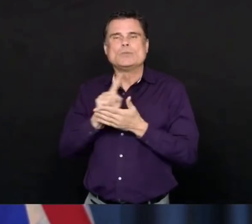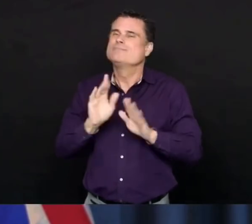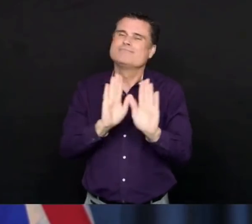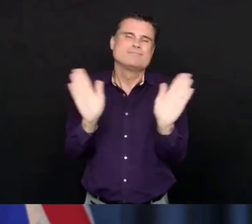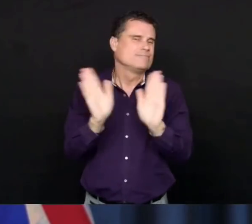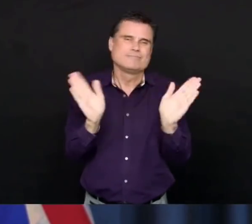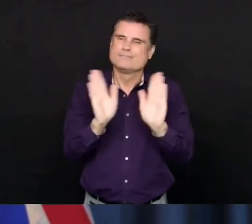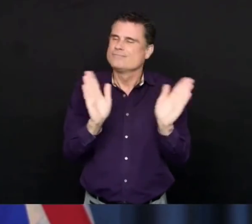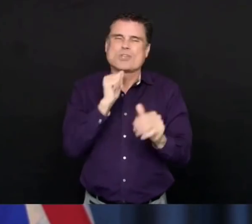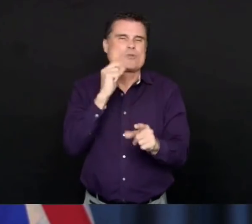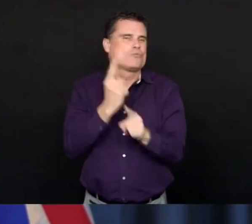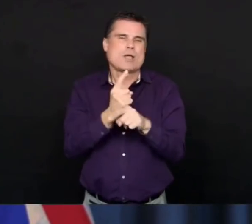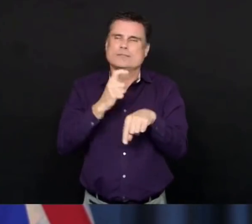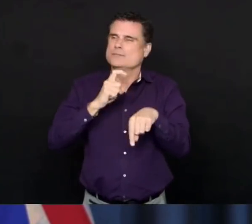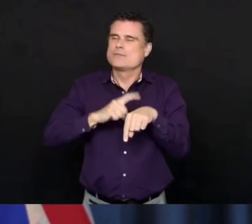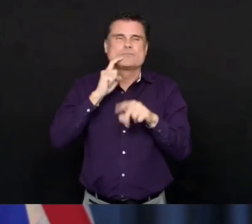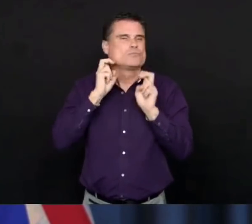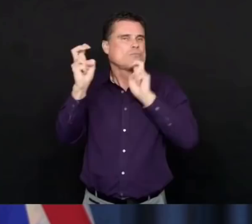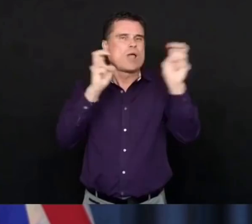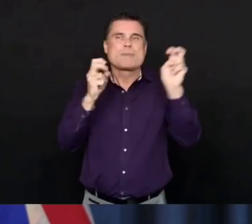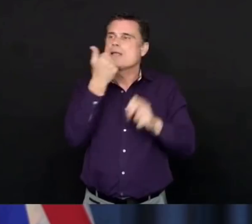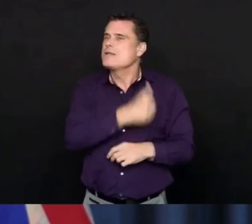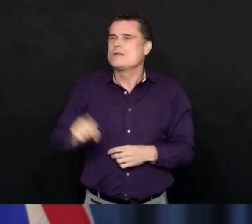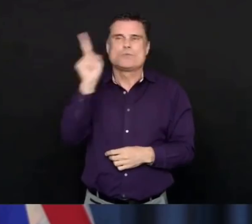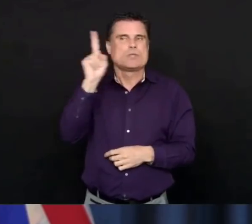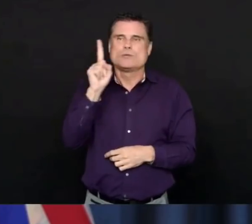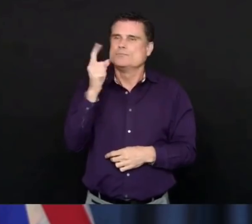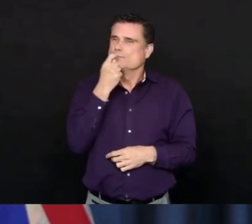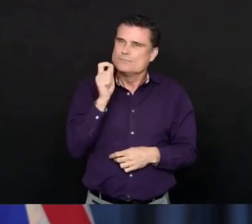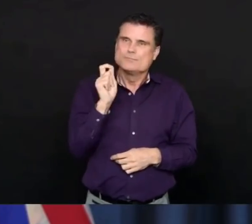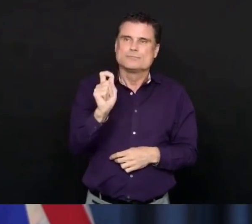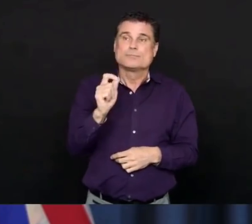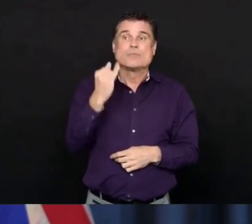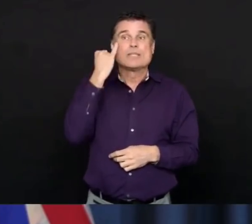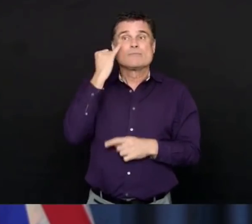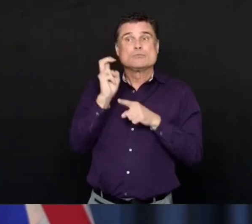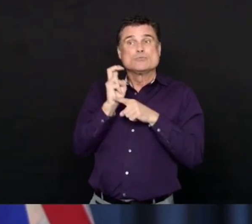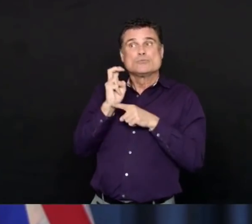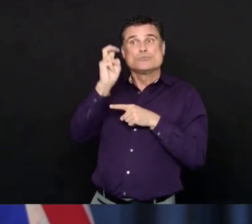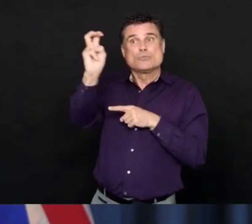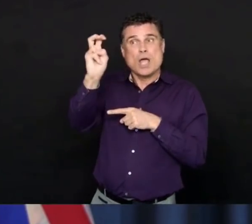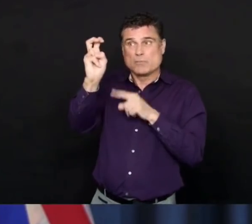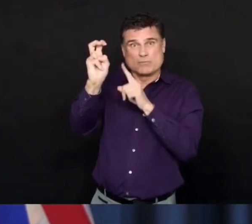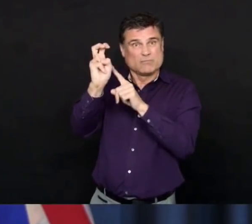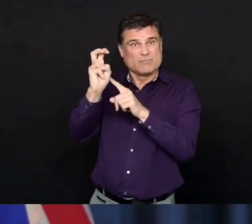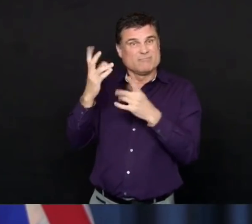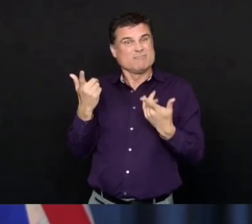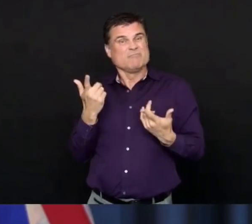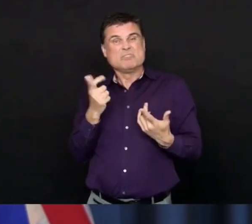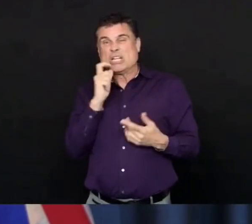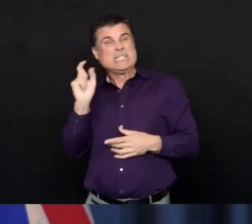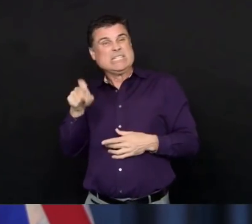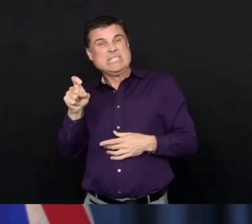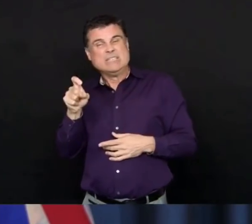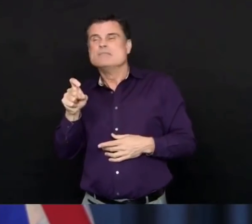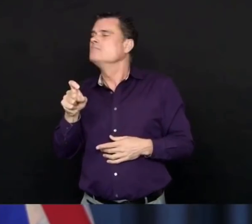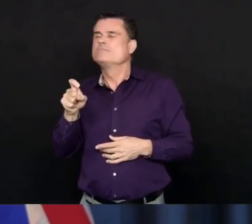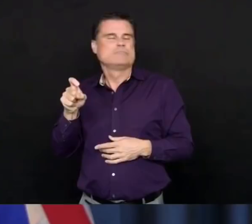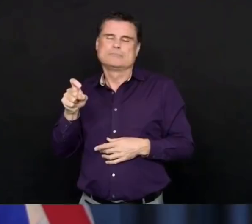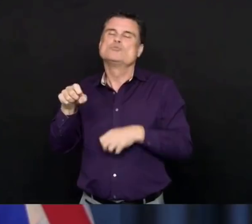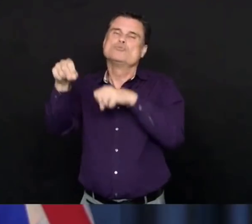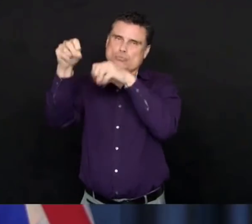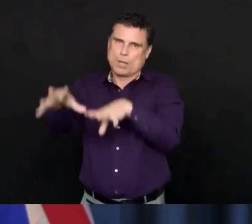non-essential travel, and it's important that we don't go to communities where we might not have the resources to support us